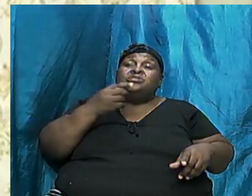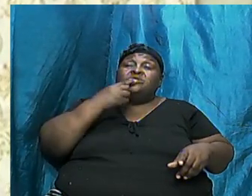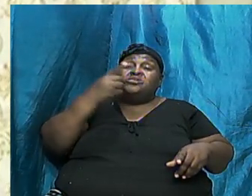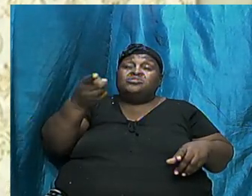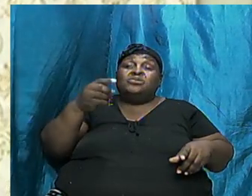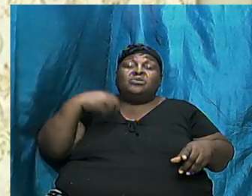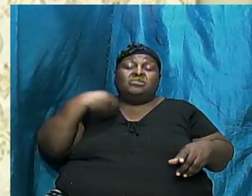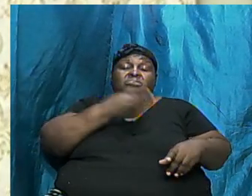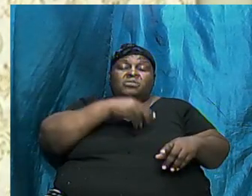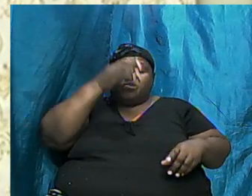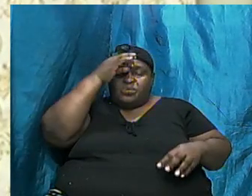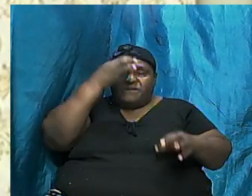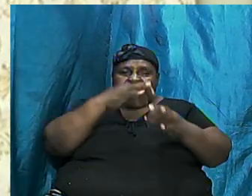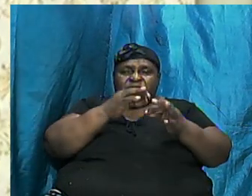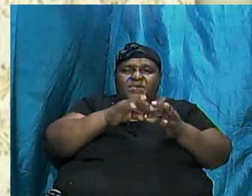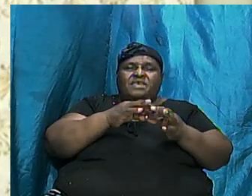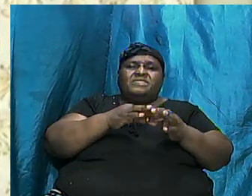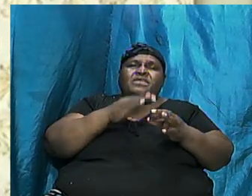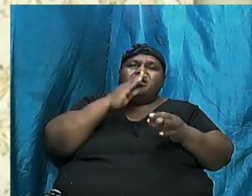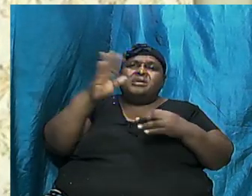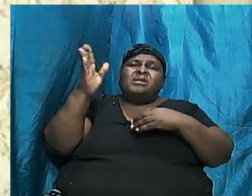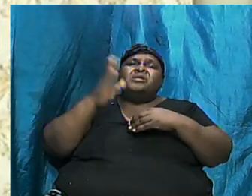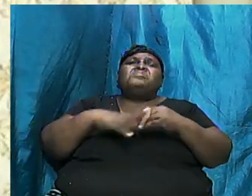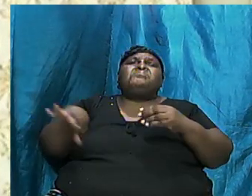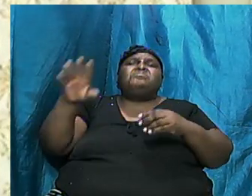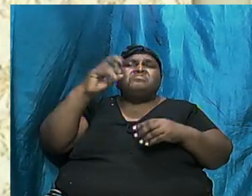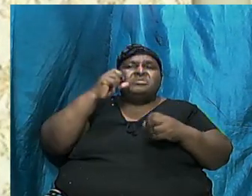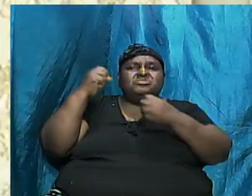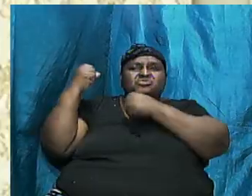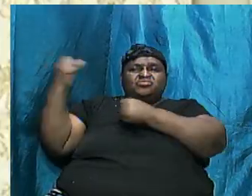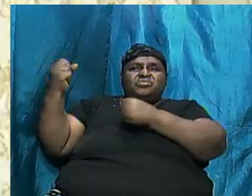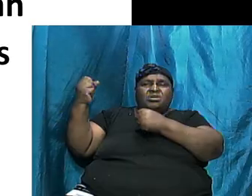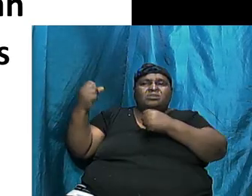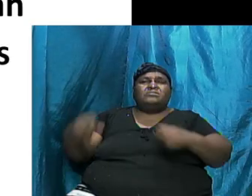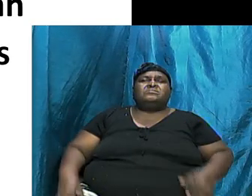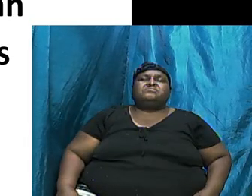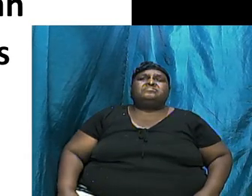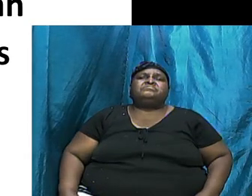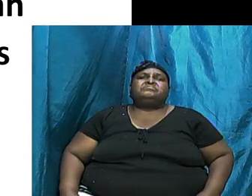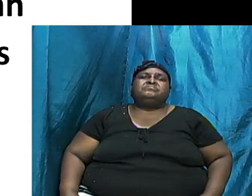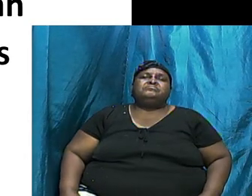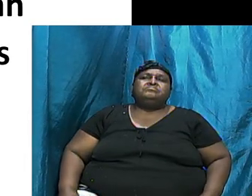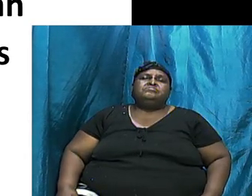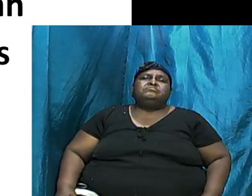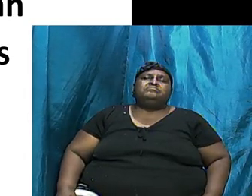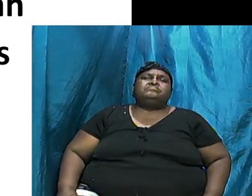faith will be builded Let us look on the slide Within